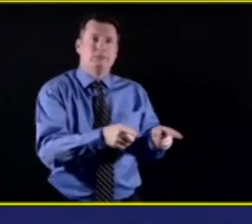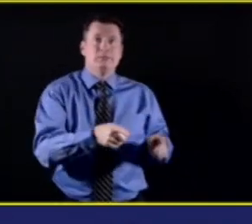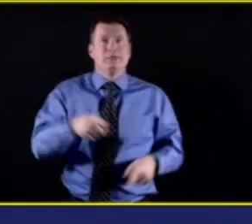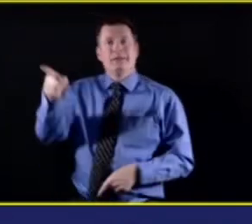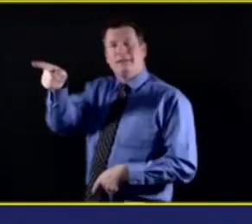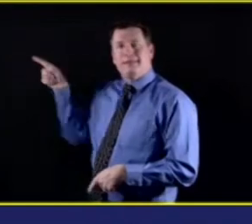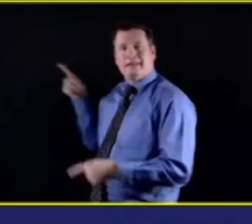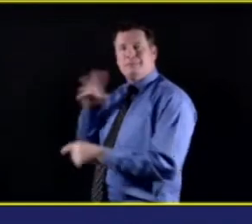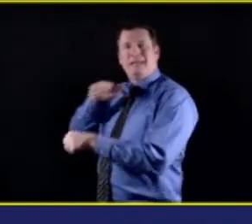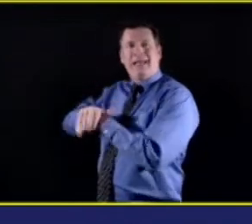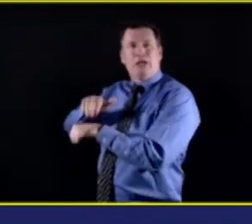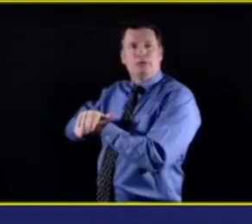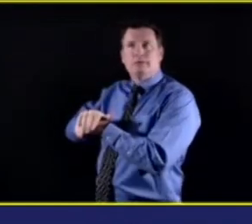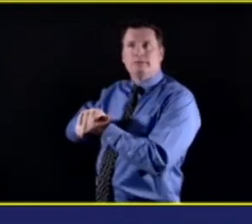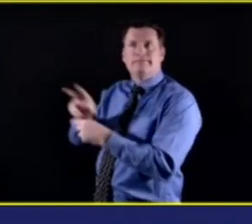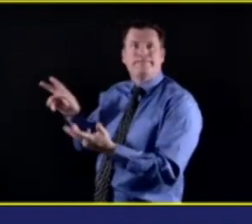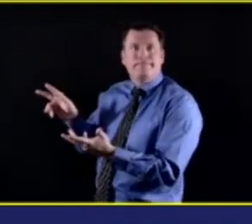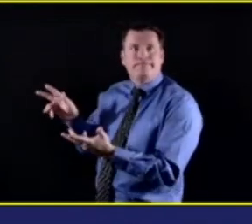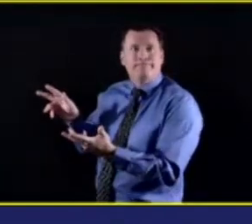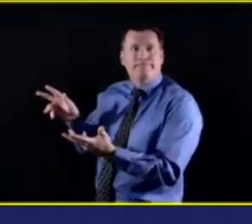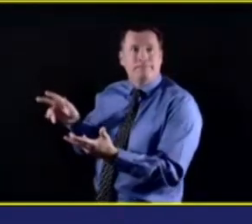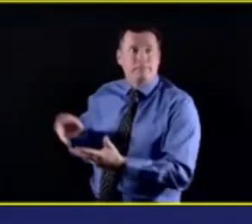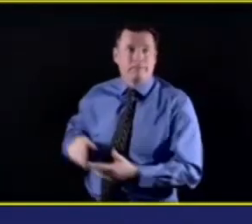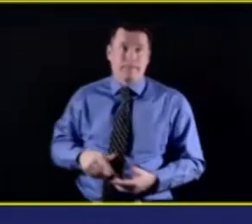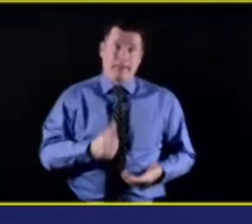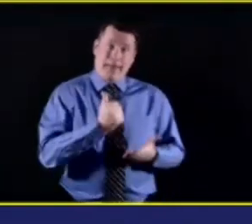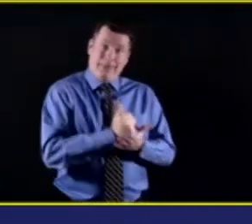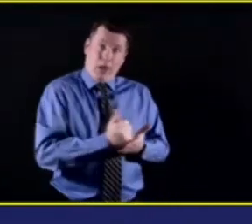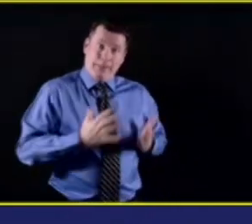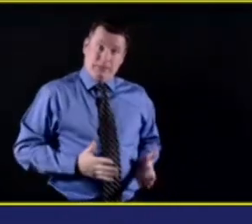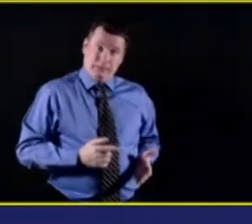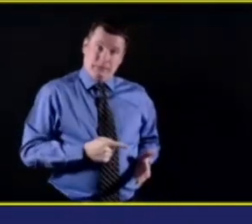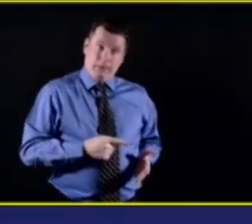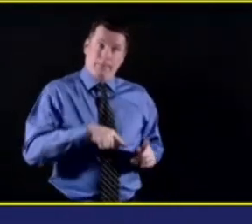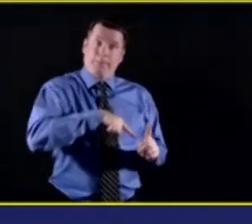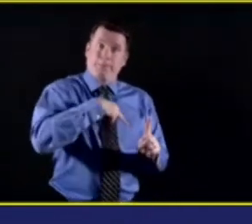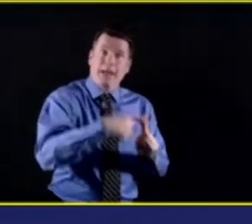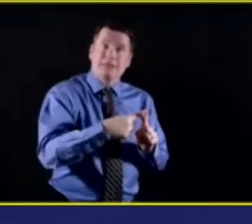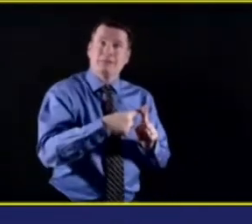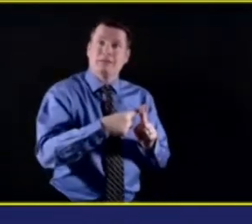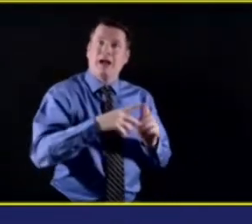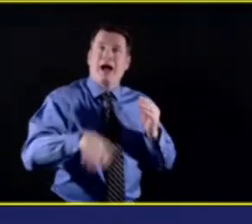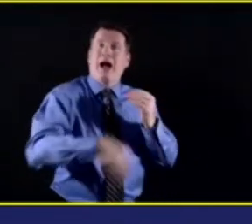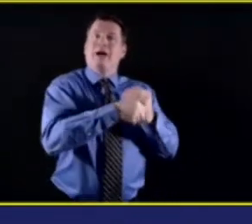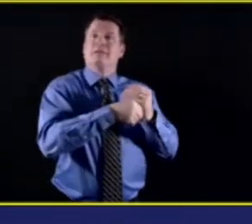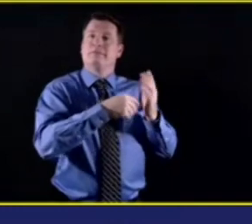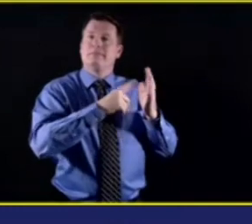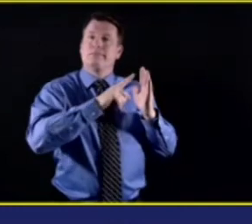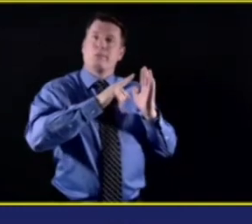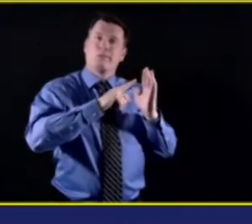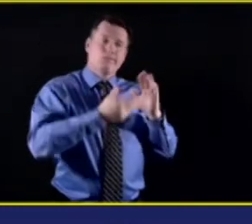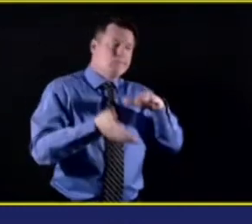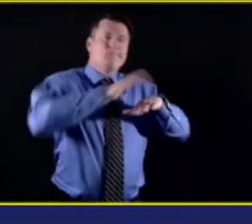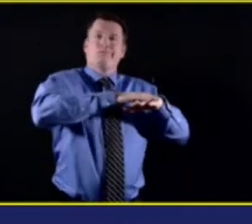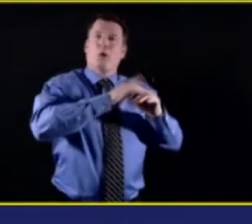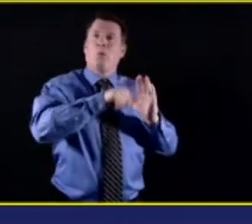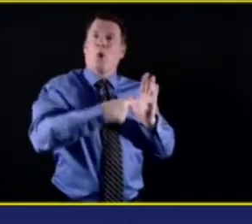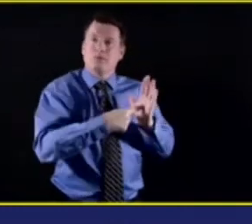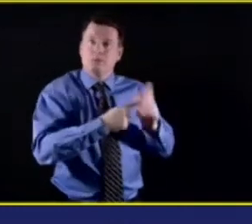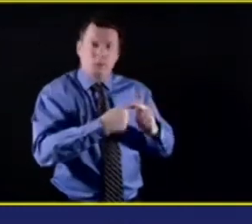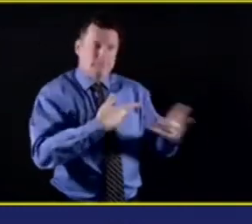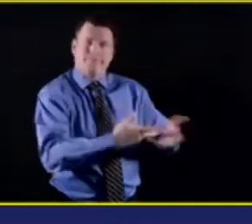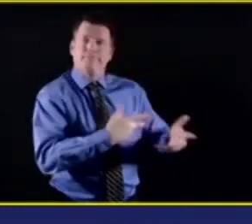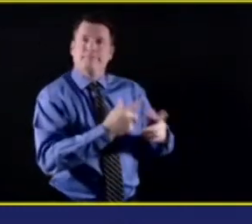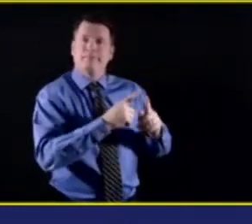resources. And so I think with the resources that UR has provided us, both for kind of